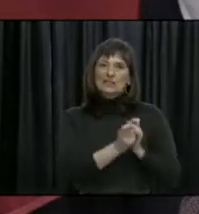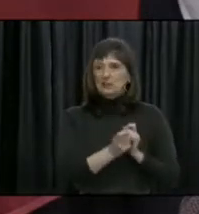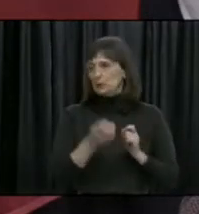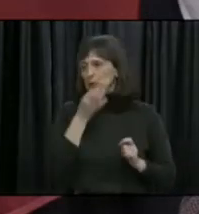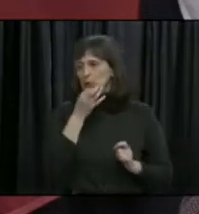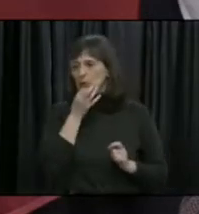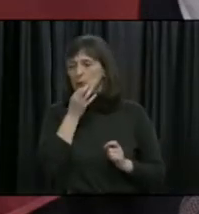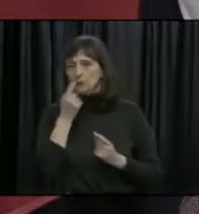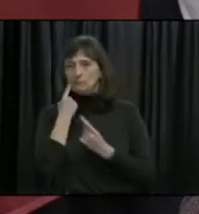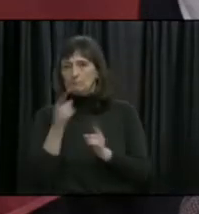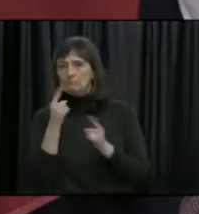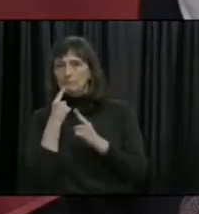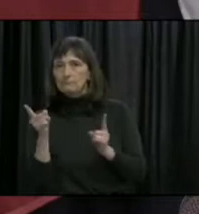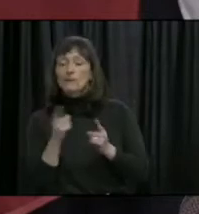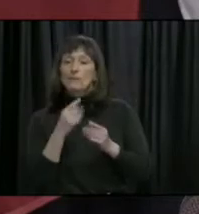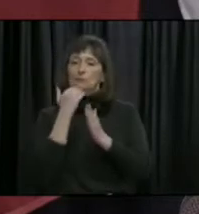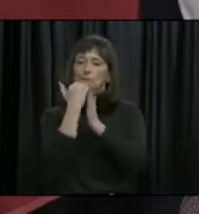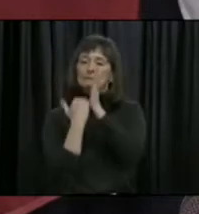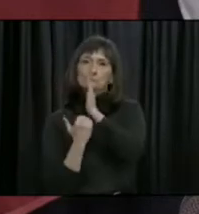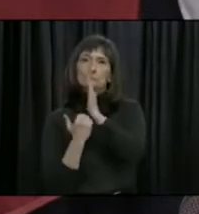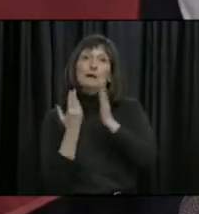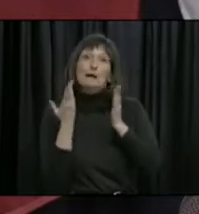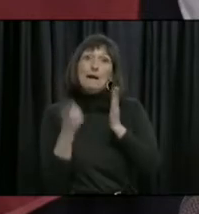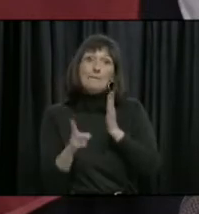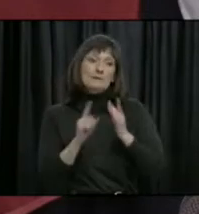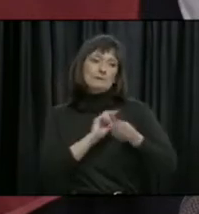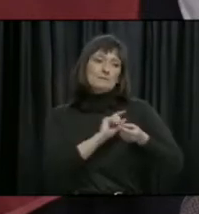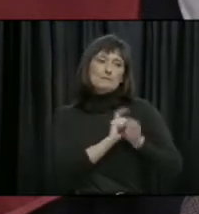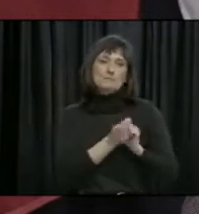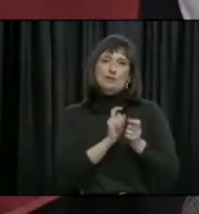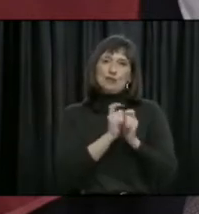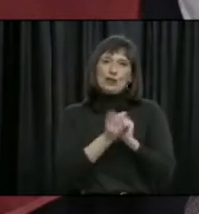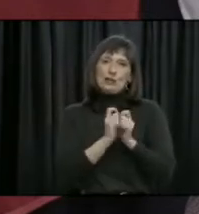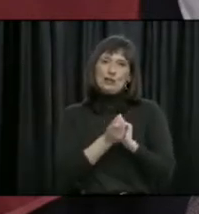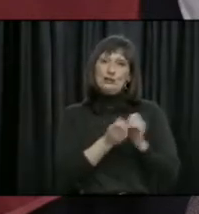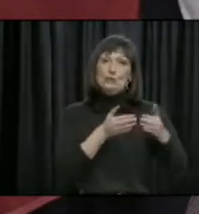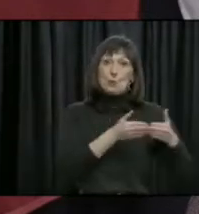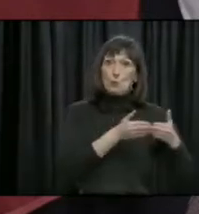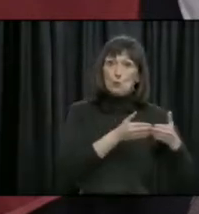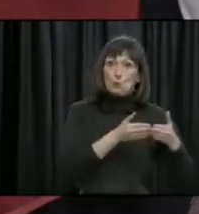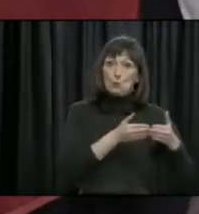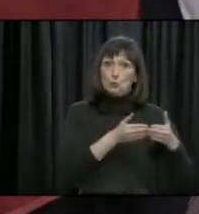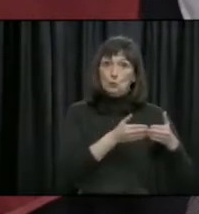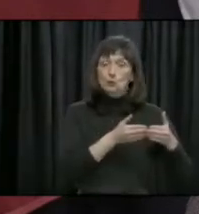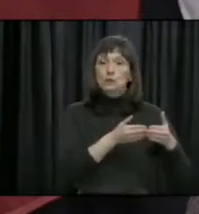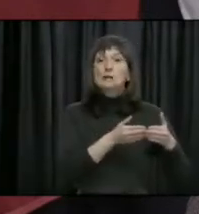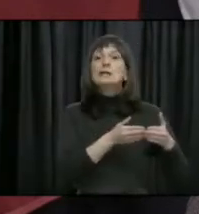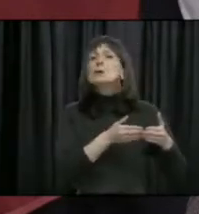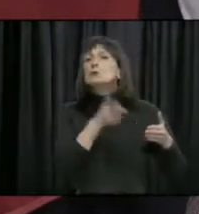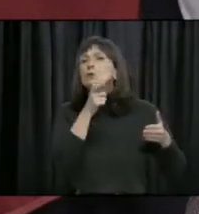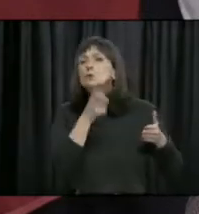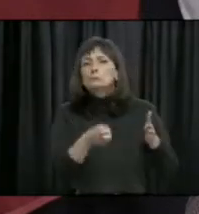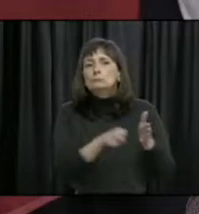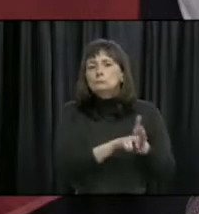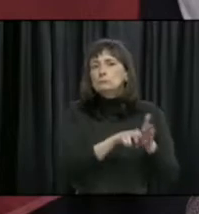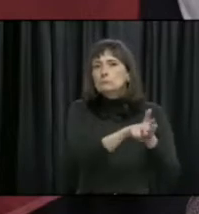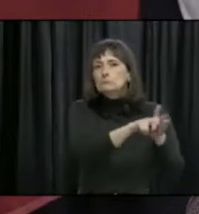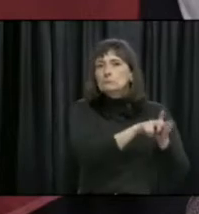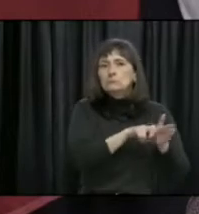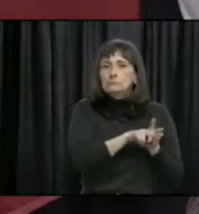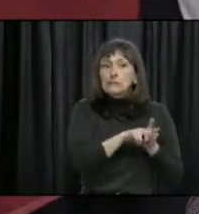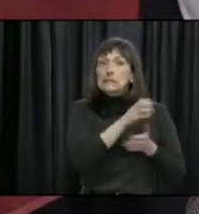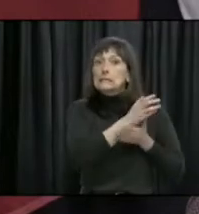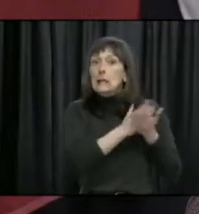to list the changes that will come into effect. It will include information about ferry passengers who are no